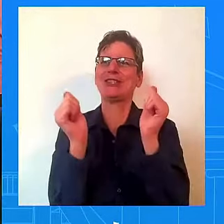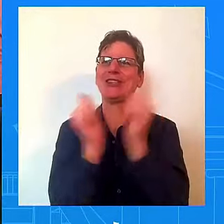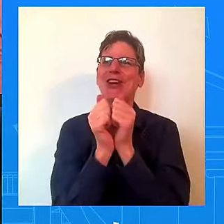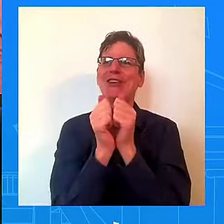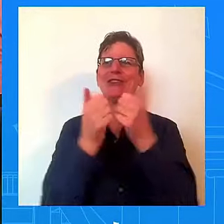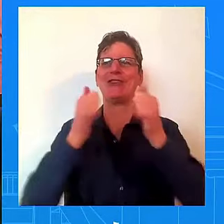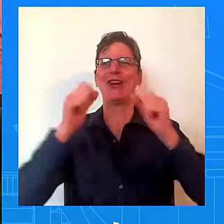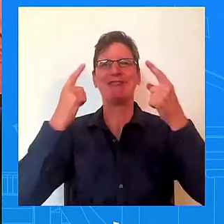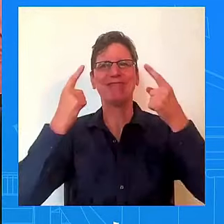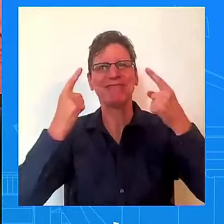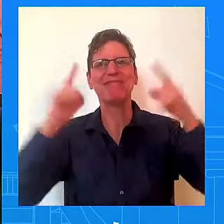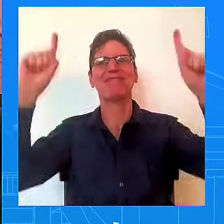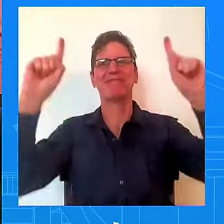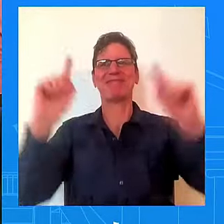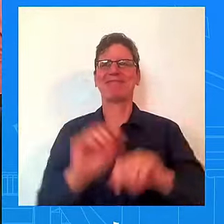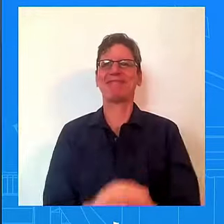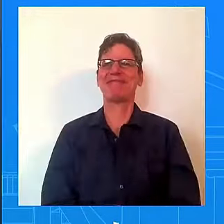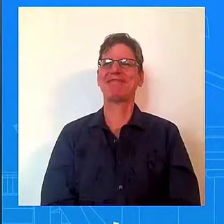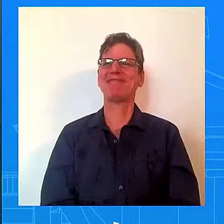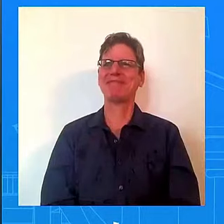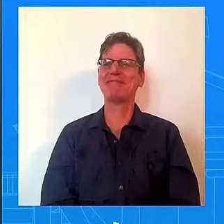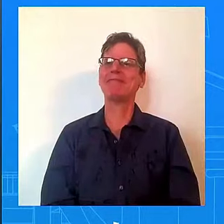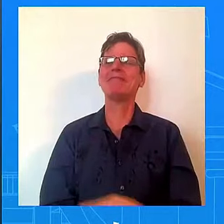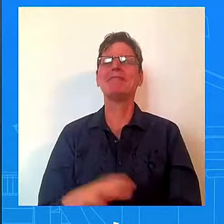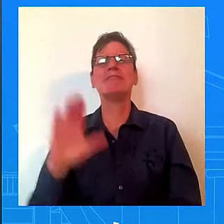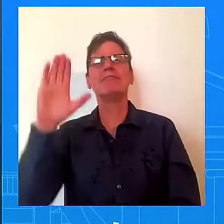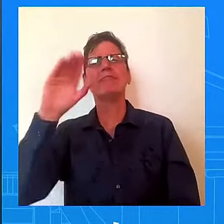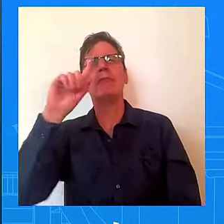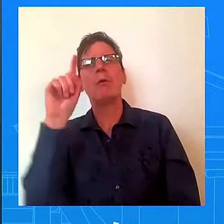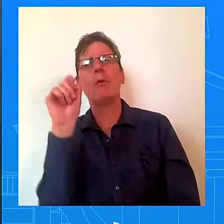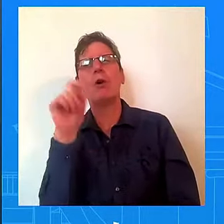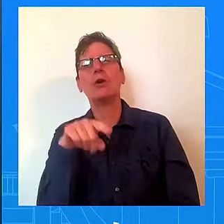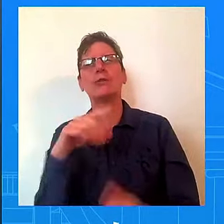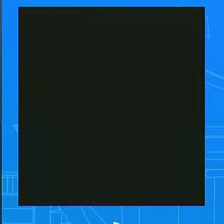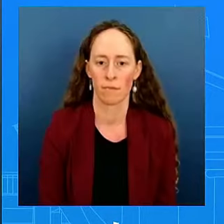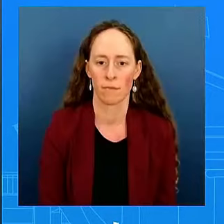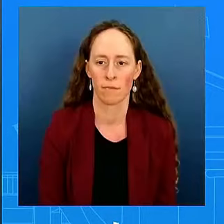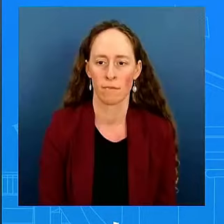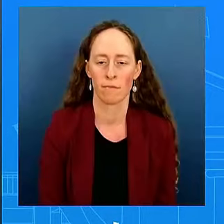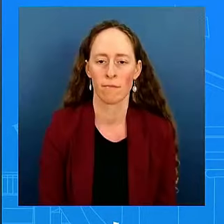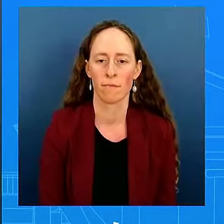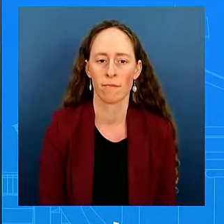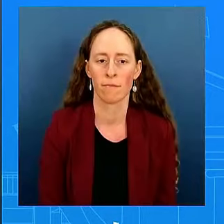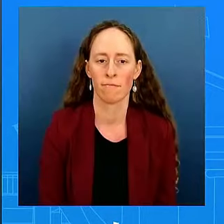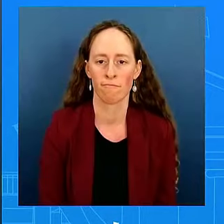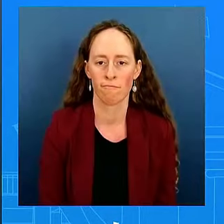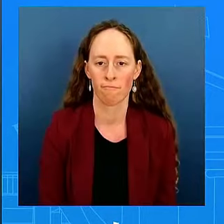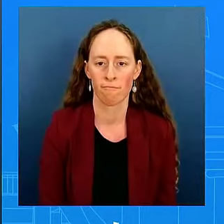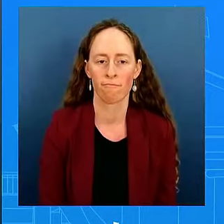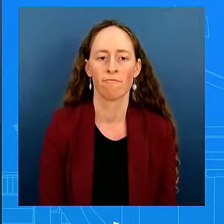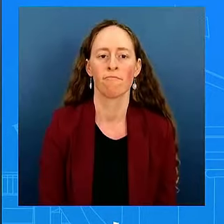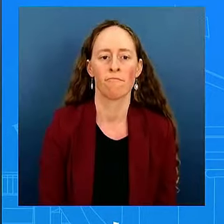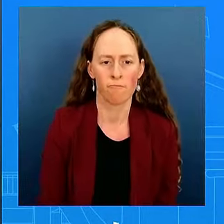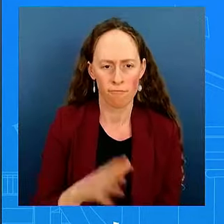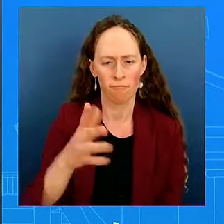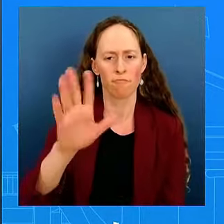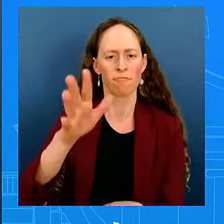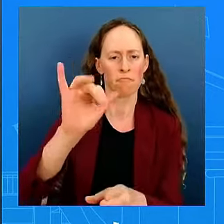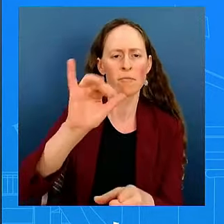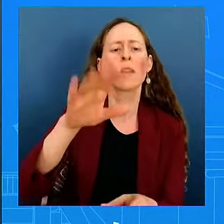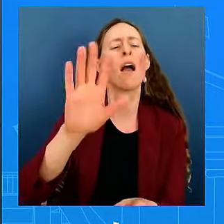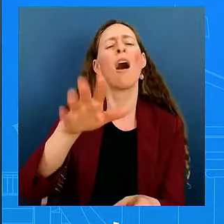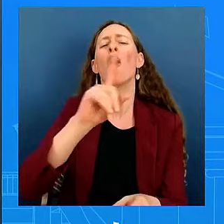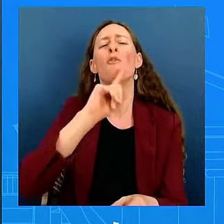legacy? Shouldn't your campaign dollars? This isn't a legacy issue. This is about, you know, educating the American people about what we're doing and what we're